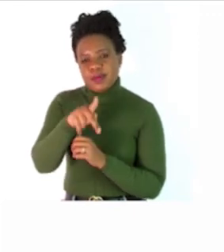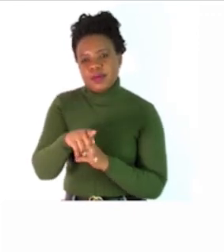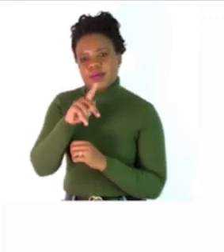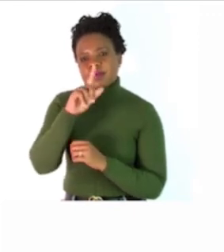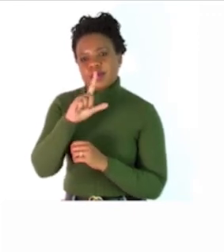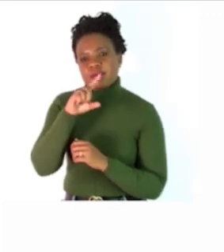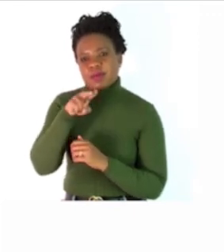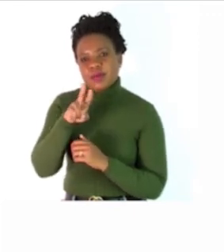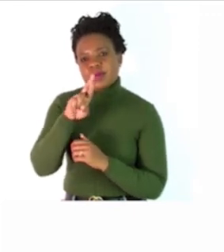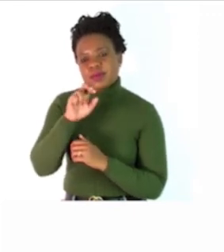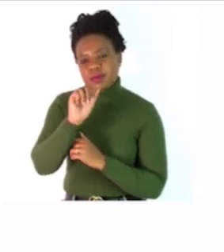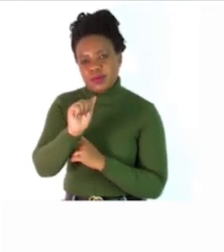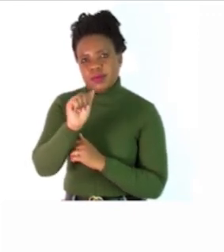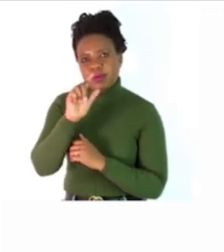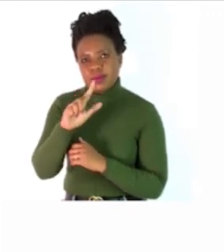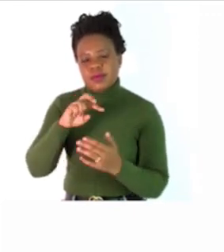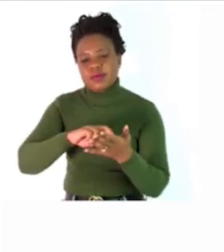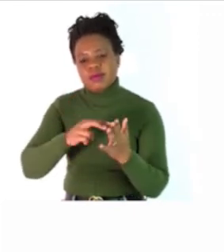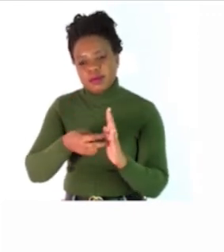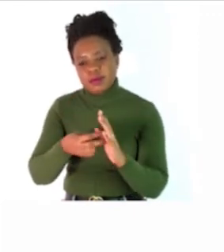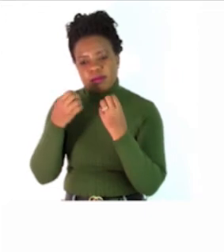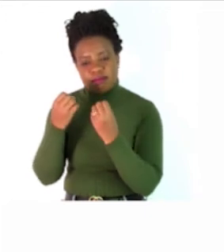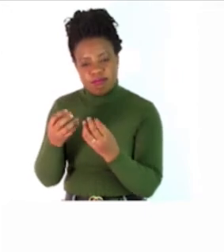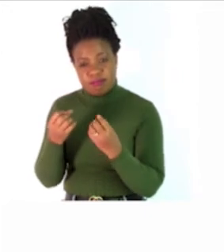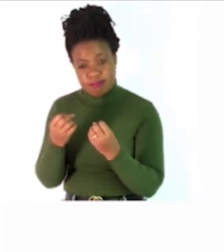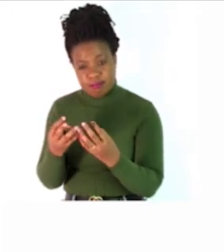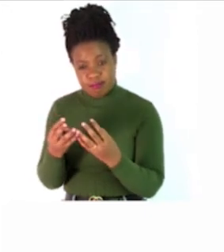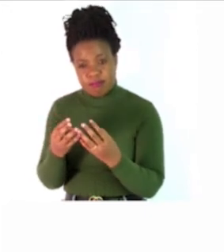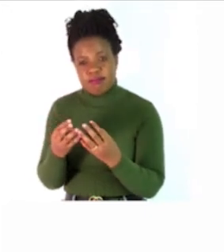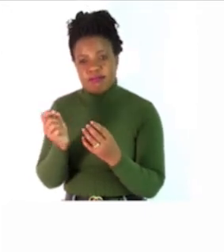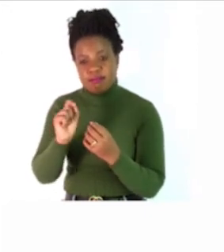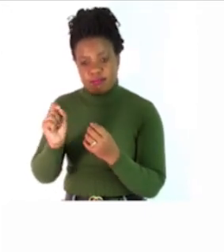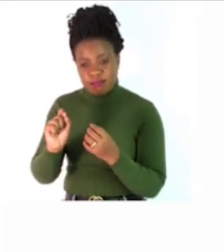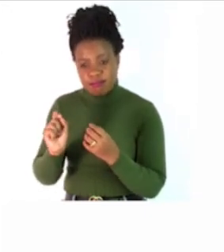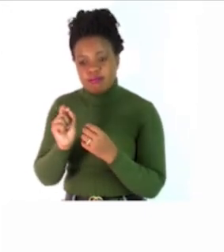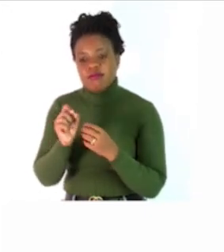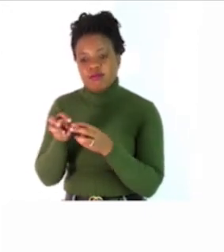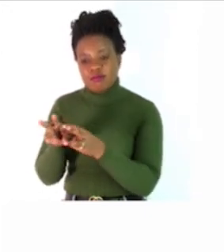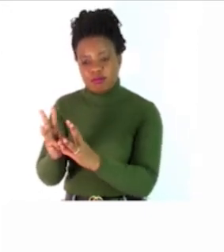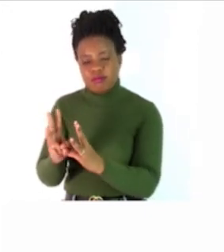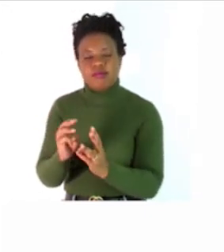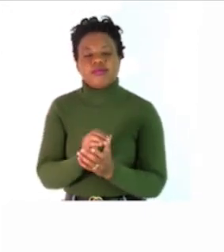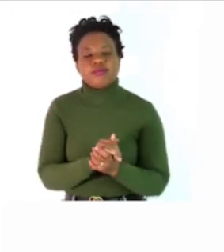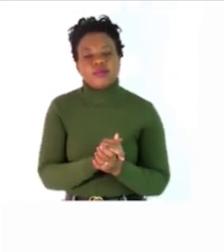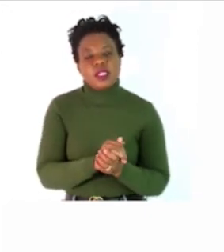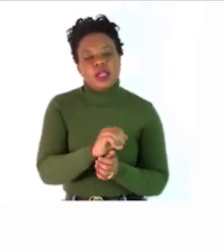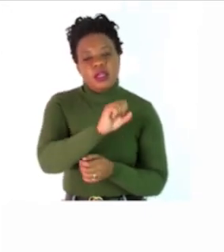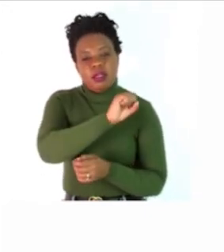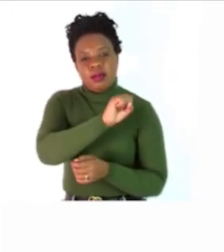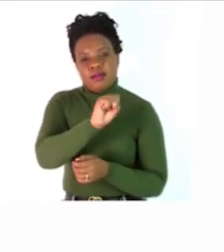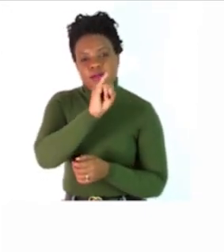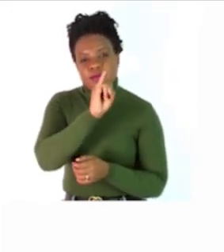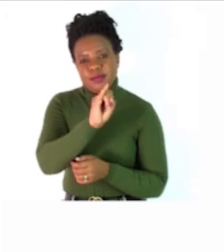things when we are talking about singular we are talking about only